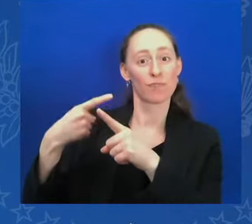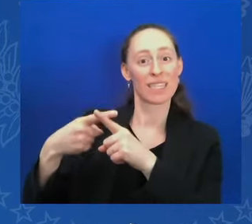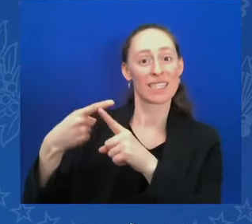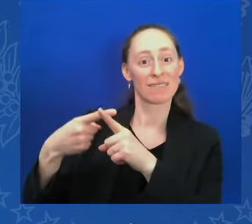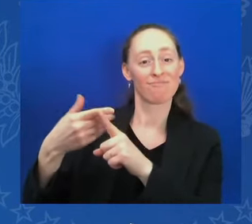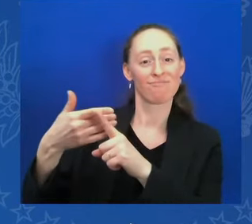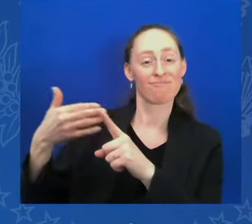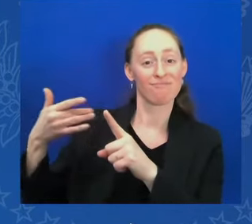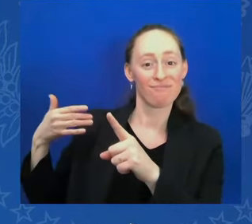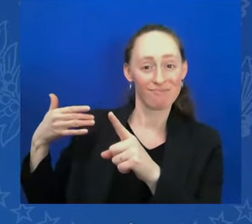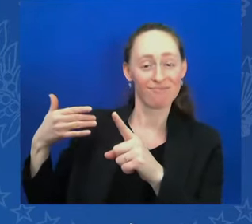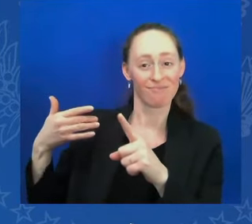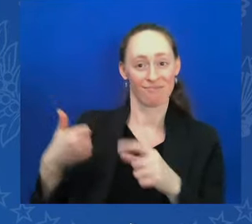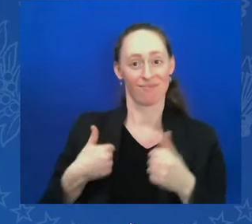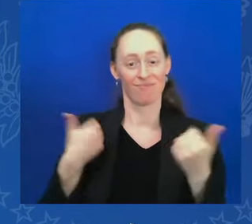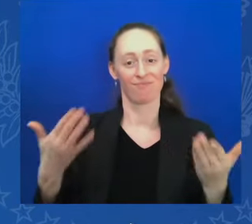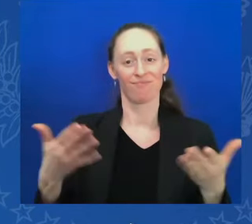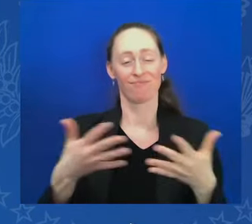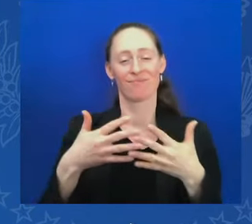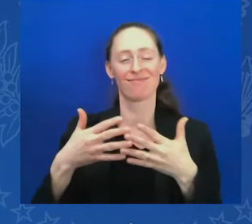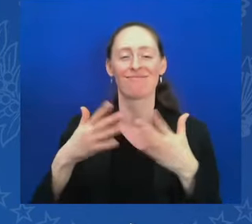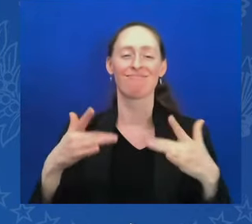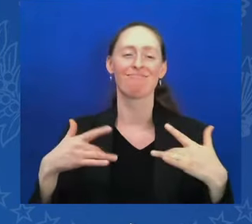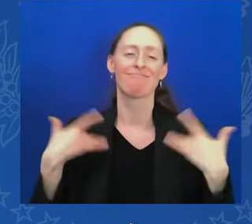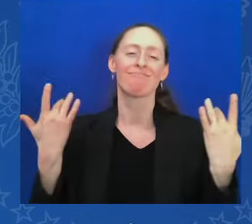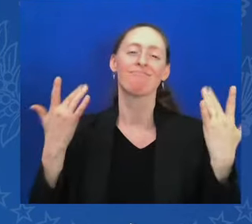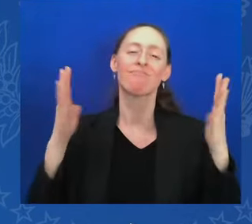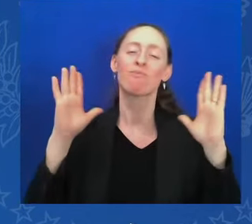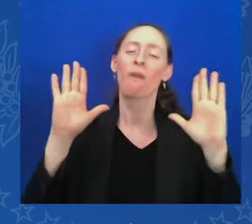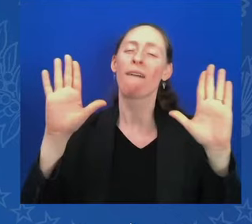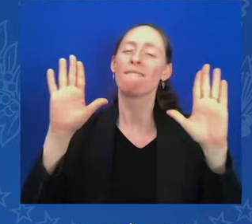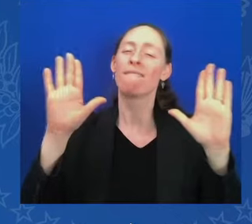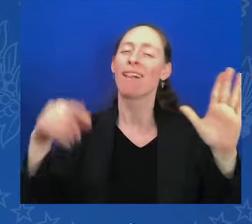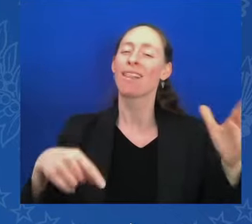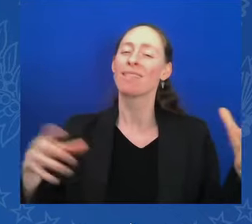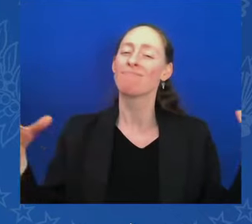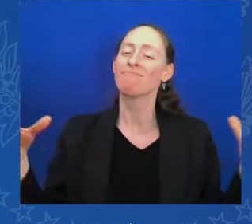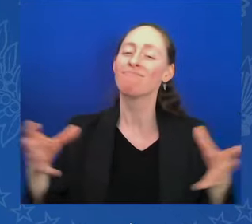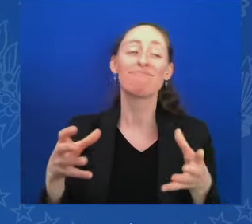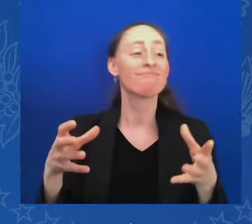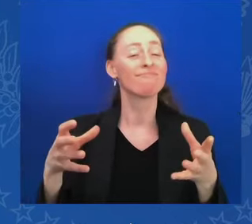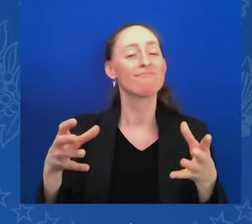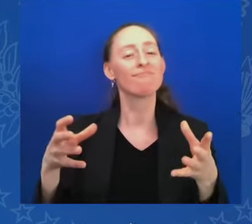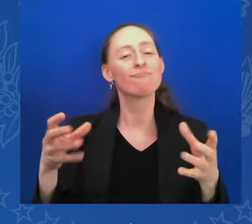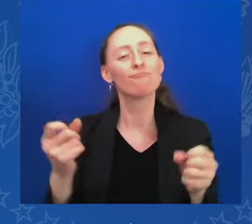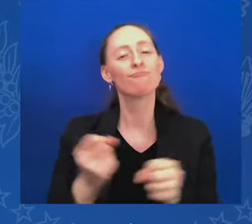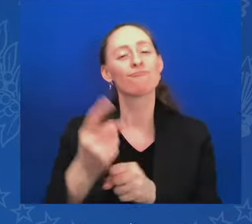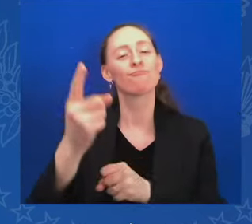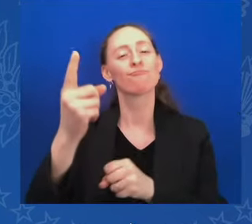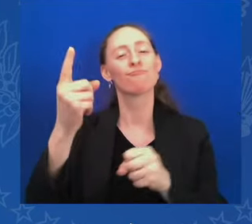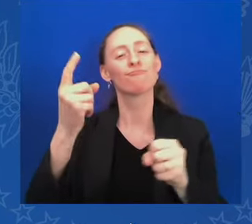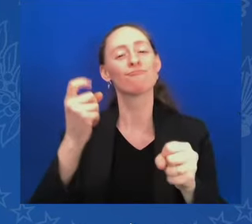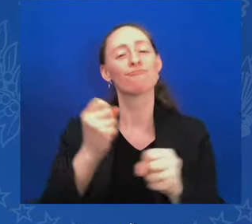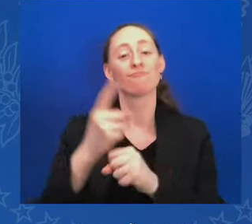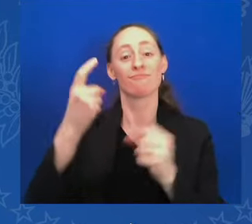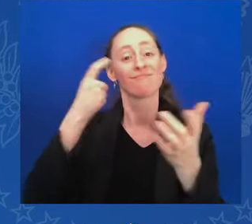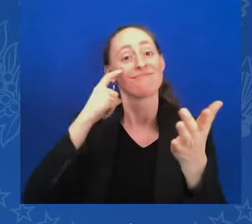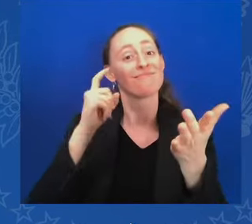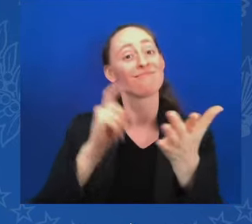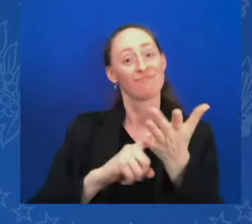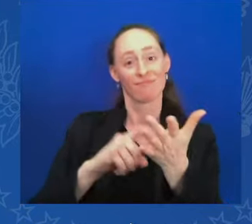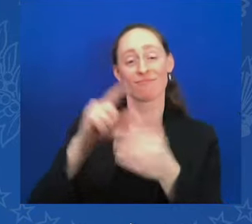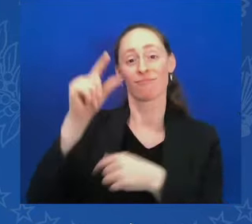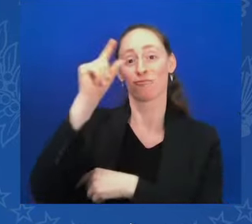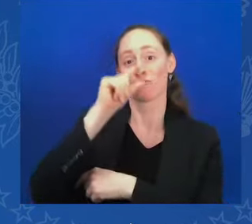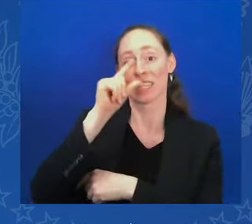with the annual Greek Independence Day celebration here at the White House.